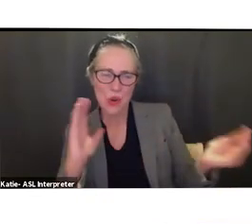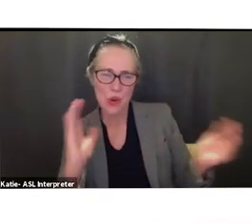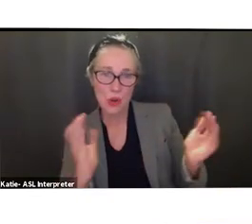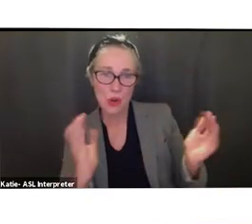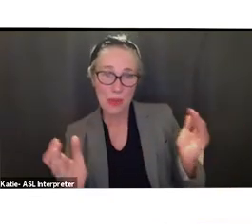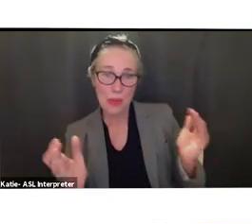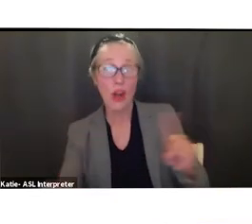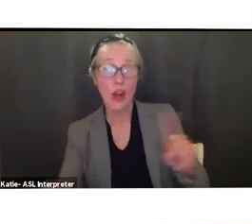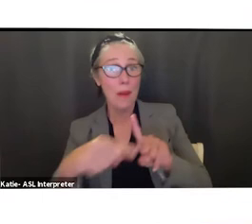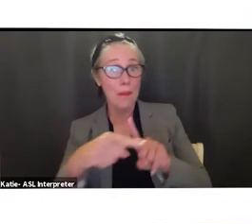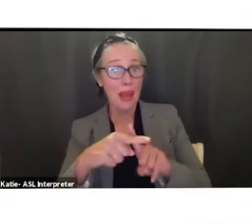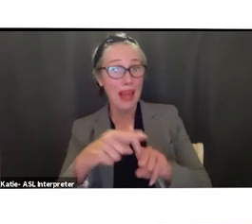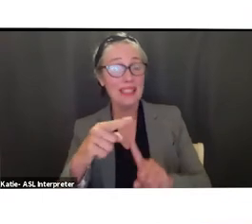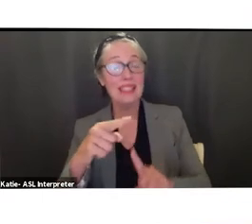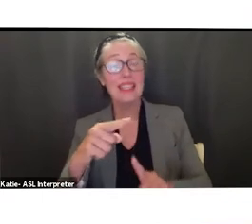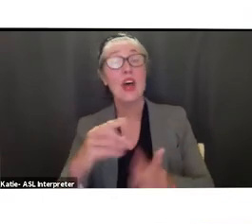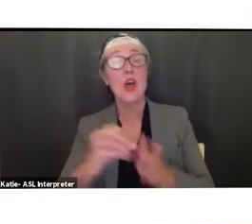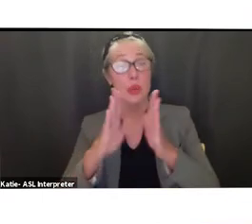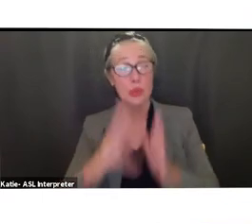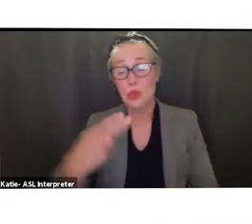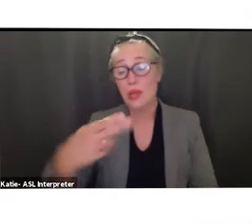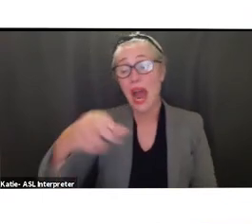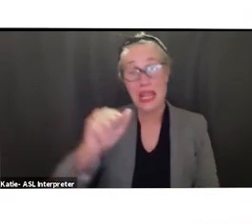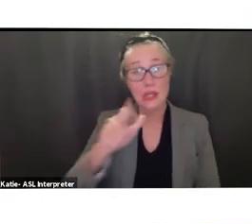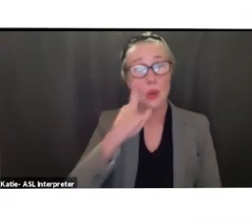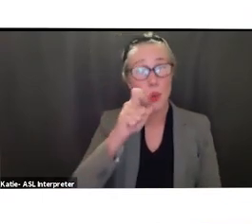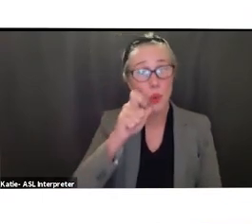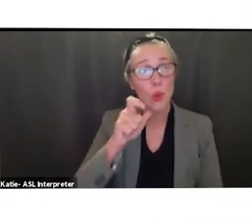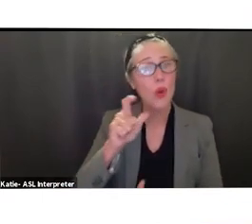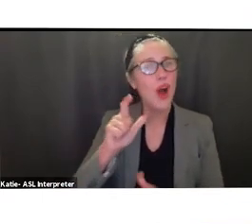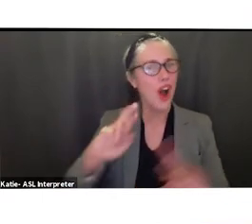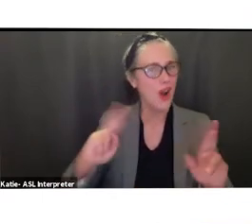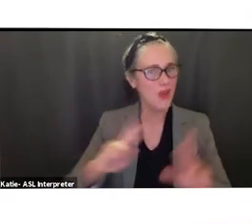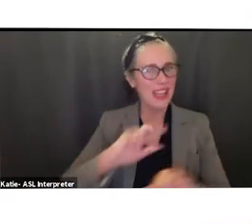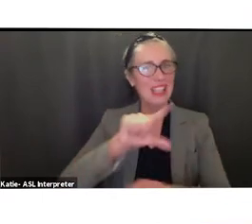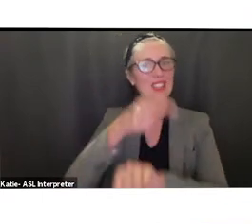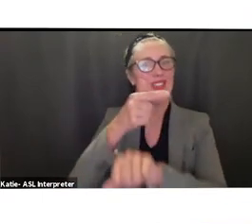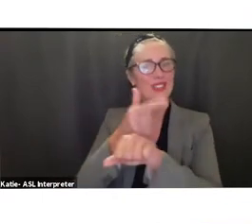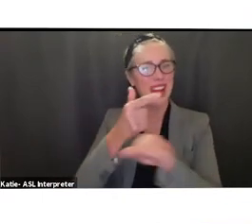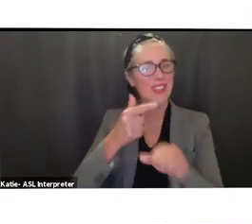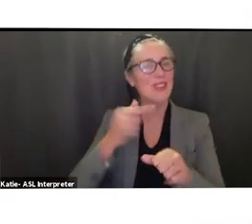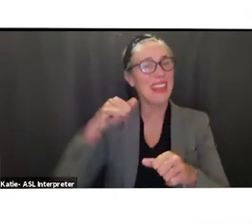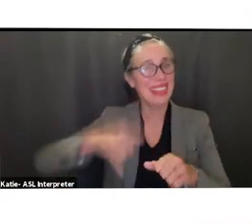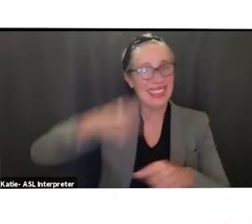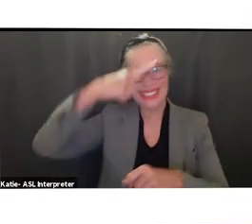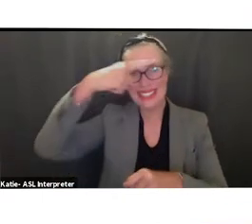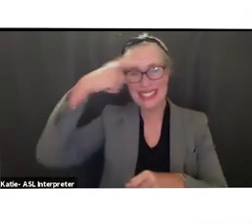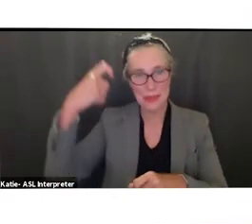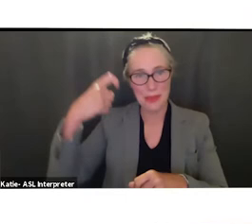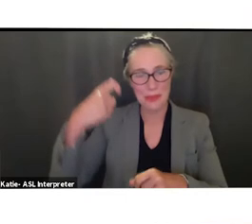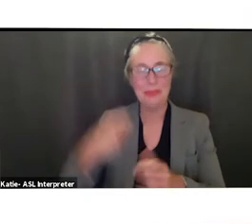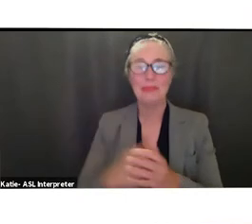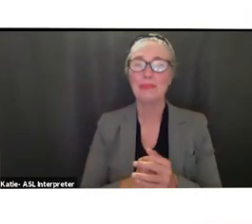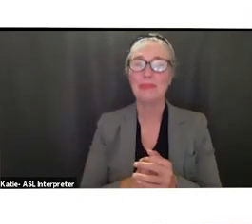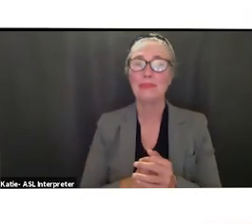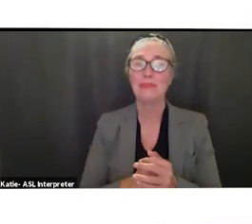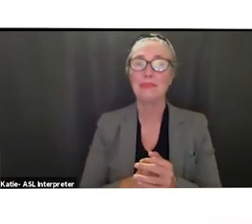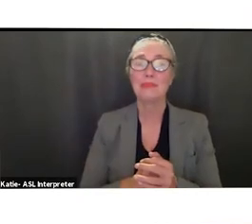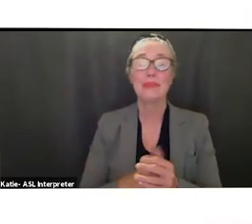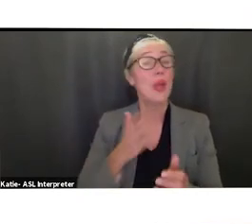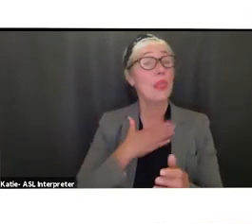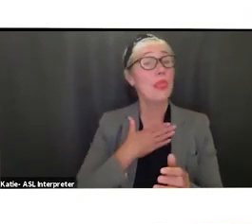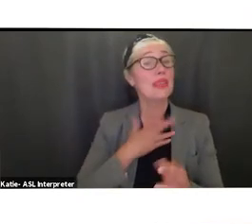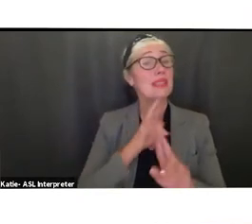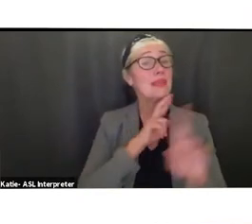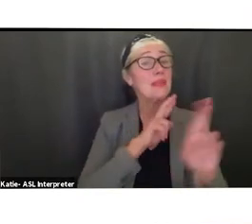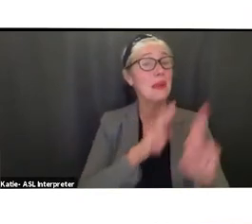requirements and are going to be graduating uh this summer so with that uh this concludes my report